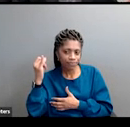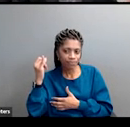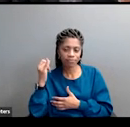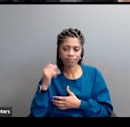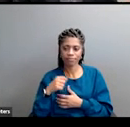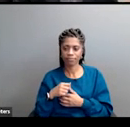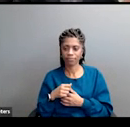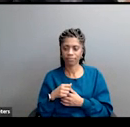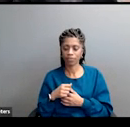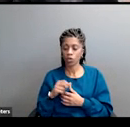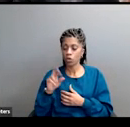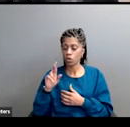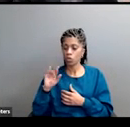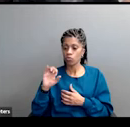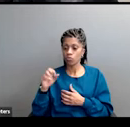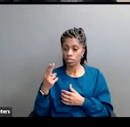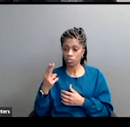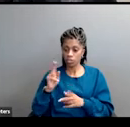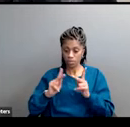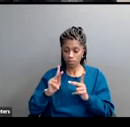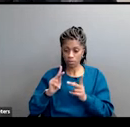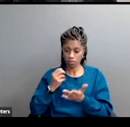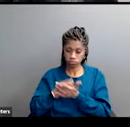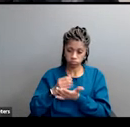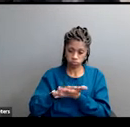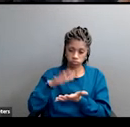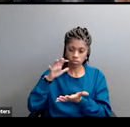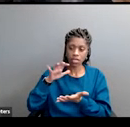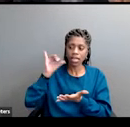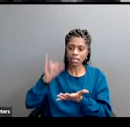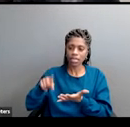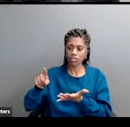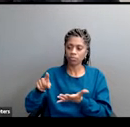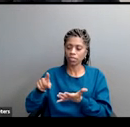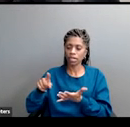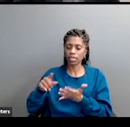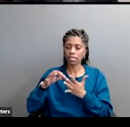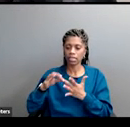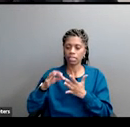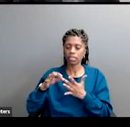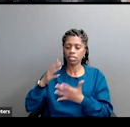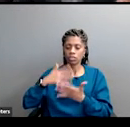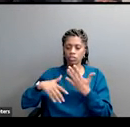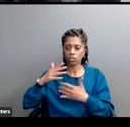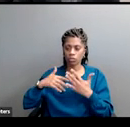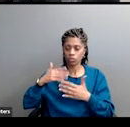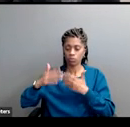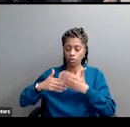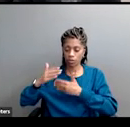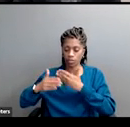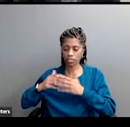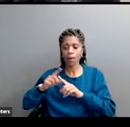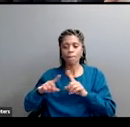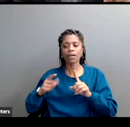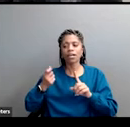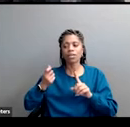should be the main engine of social progress and that democracy too often impeded